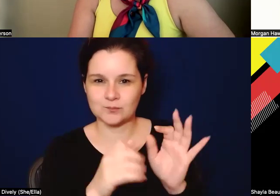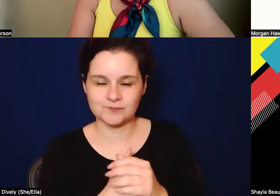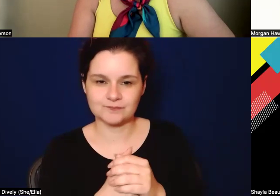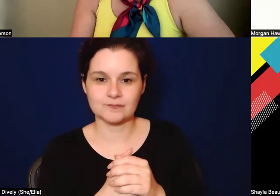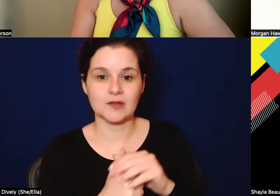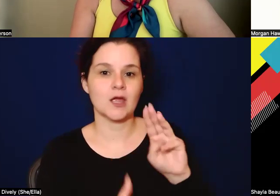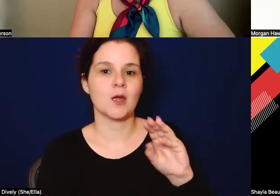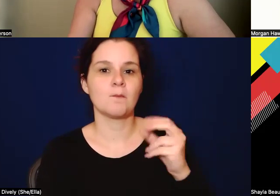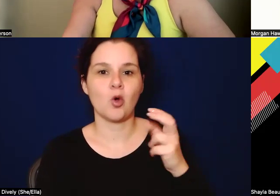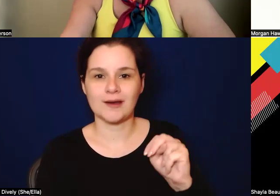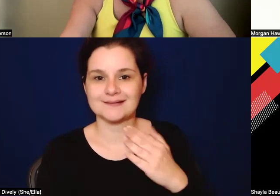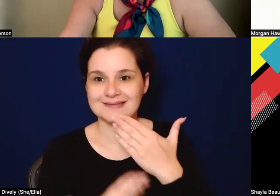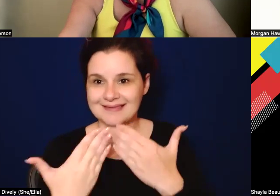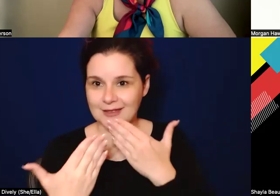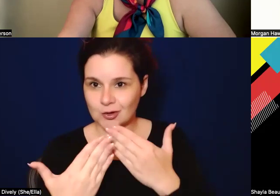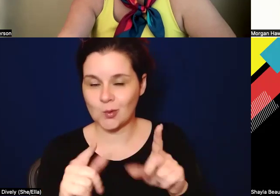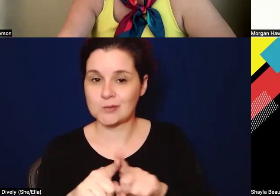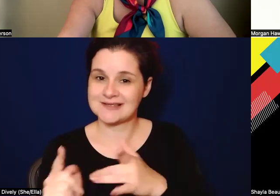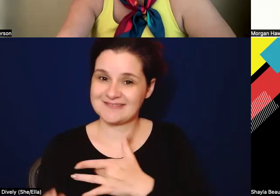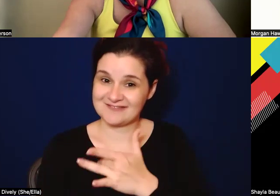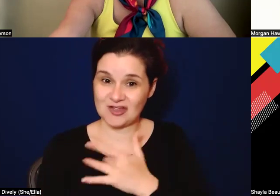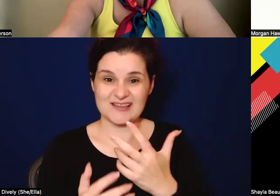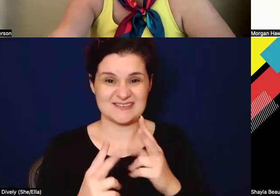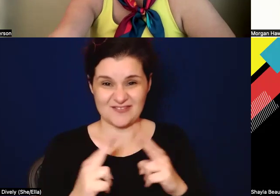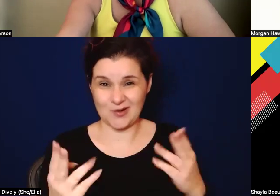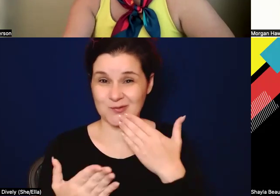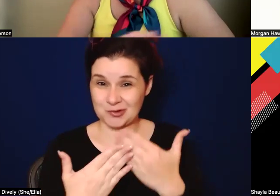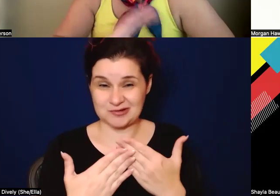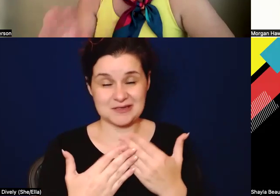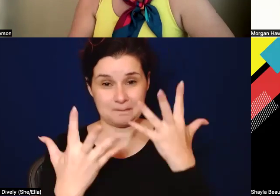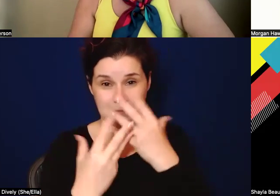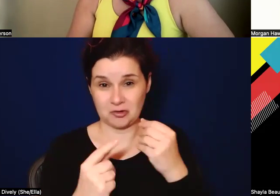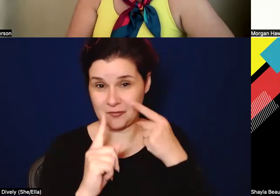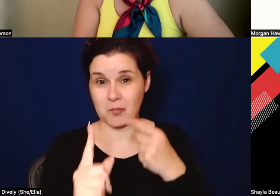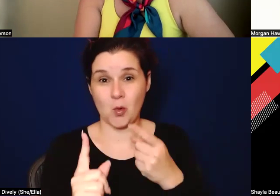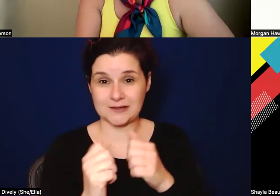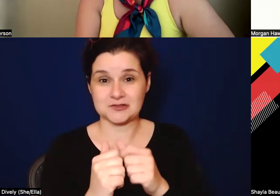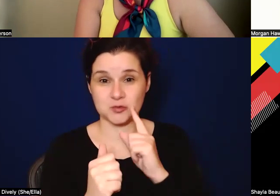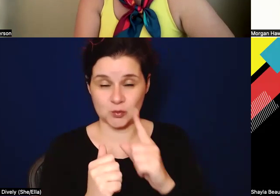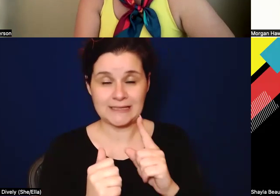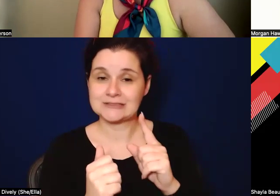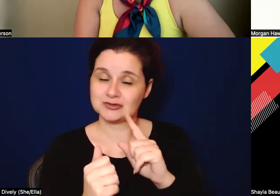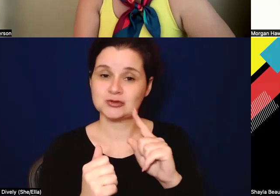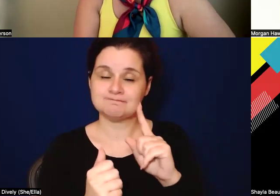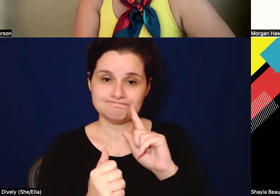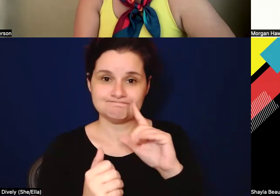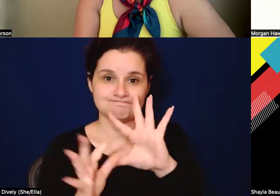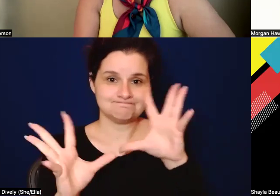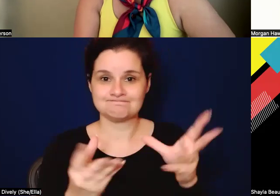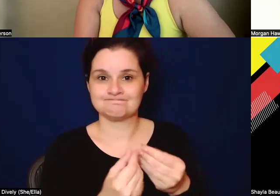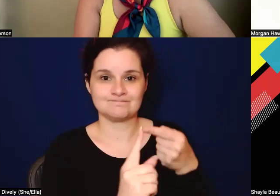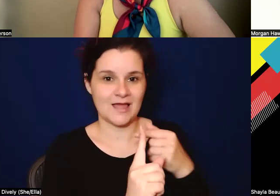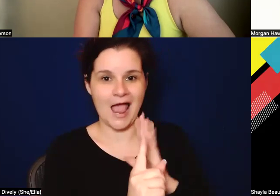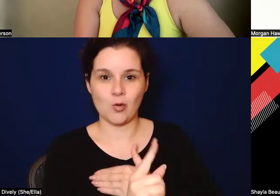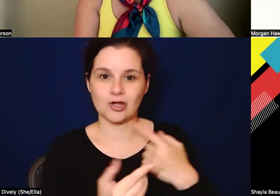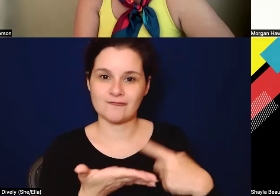Morgan, thank you. Also, I feel like, um, that's a very good, very beautiful point to kind of wrap up our conversation on just like to,